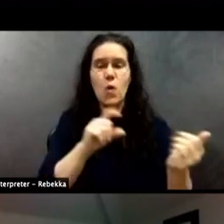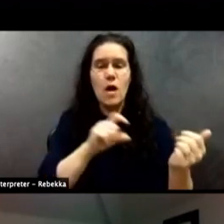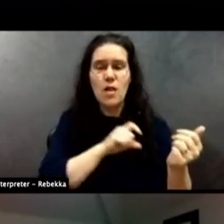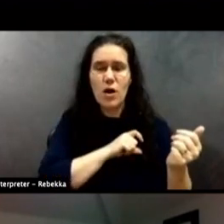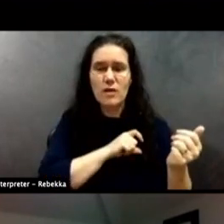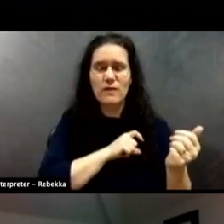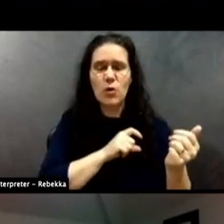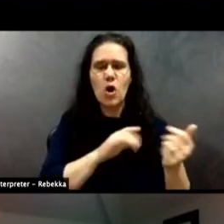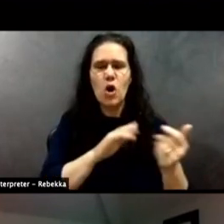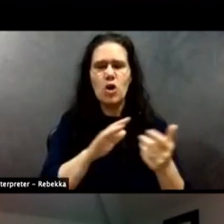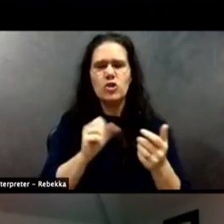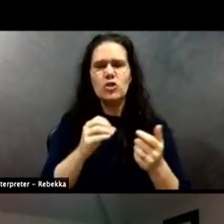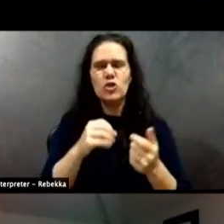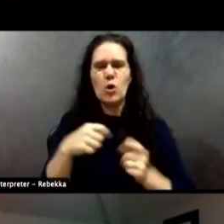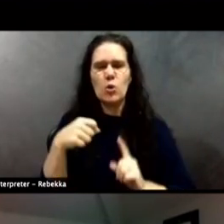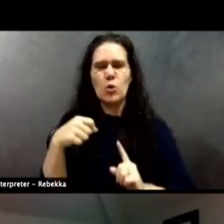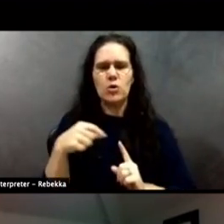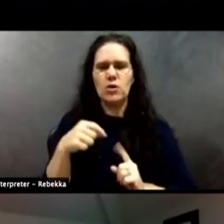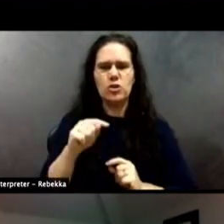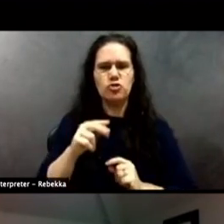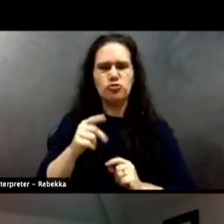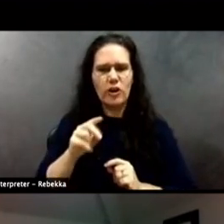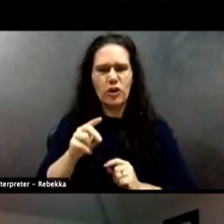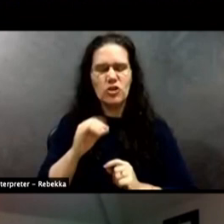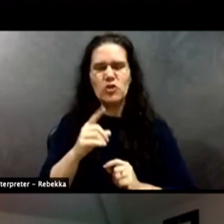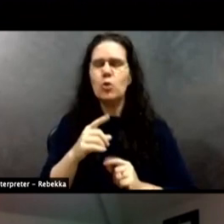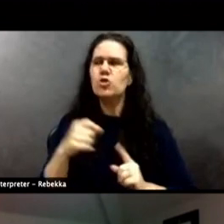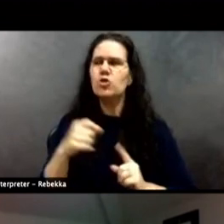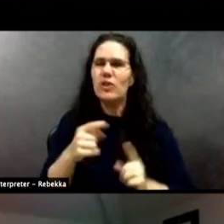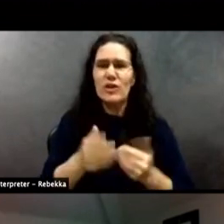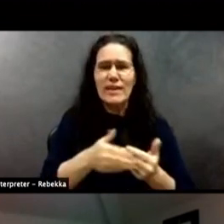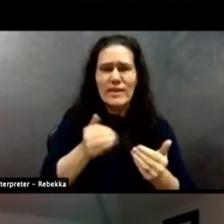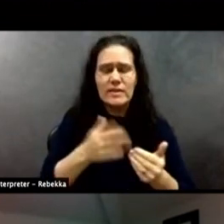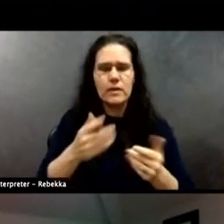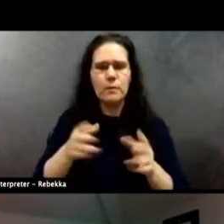triggered and triggered so easily by the phrase Black Lives Matter.